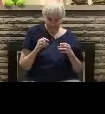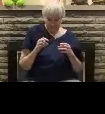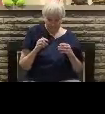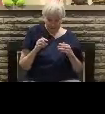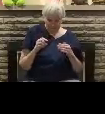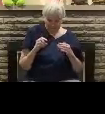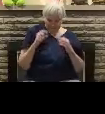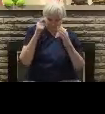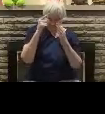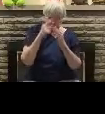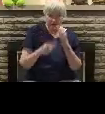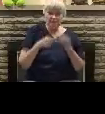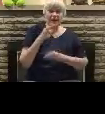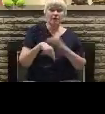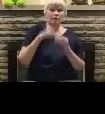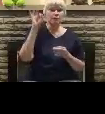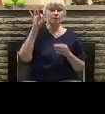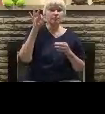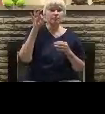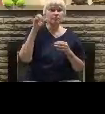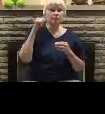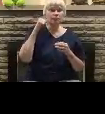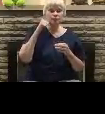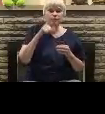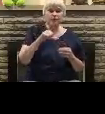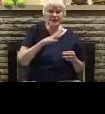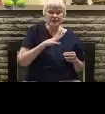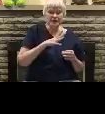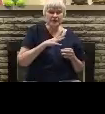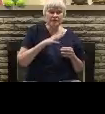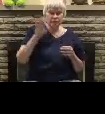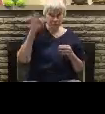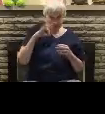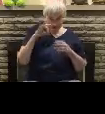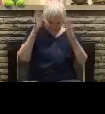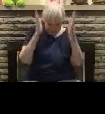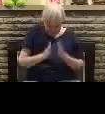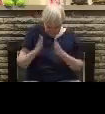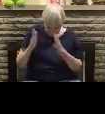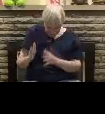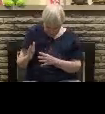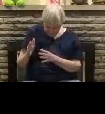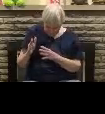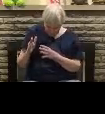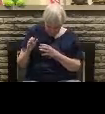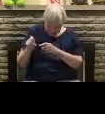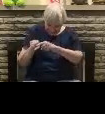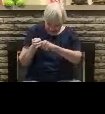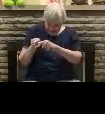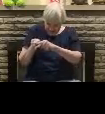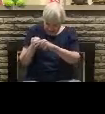And what about women preachers like Sarah Reed? One last place. Turn over to Revelation 2.